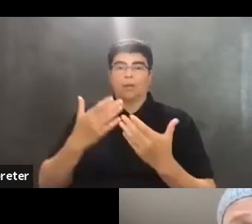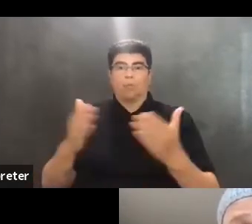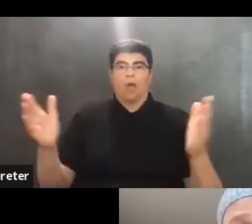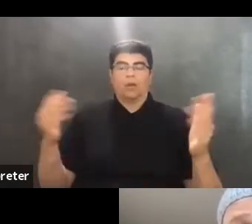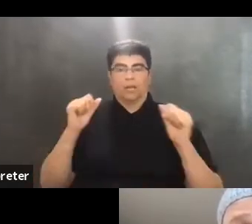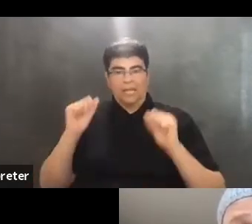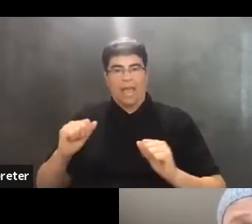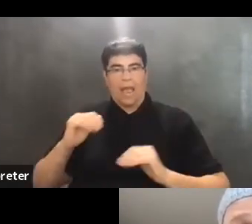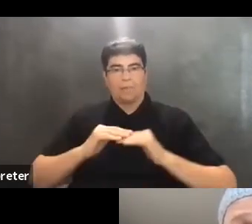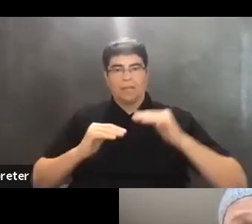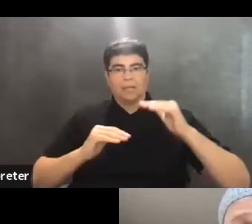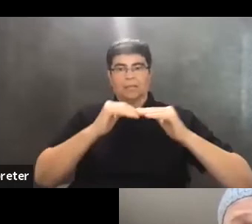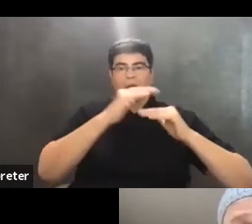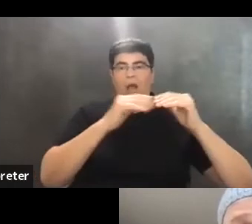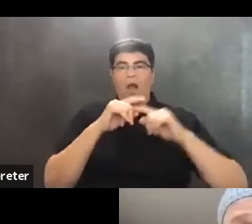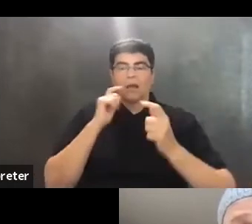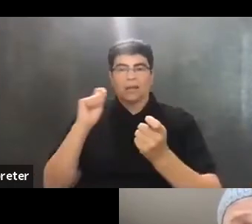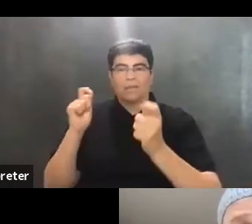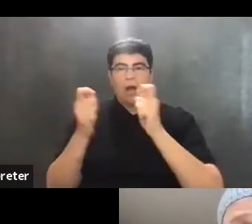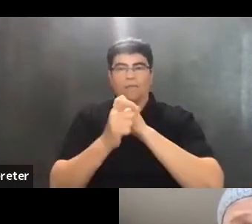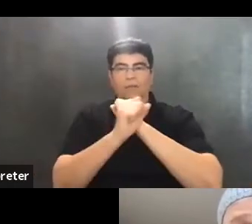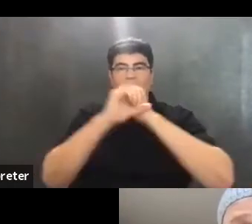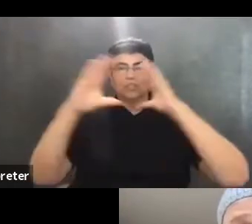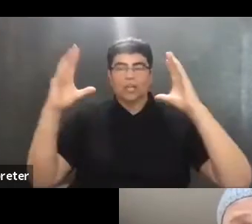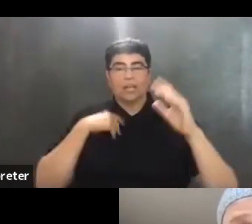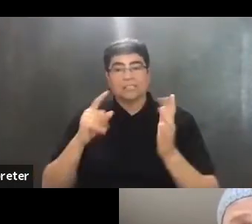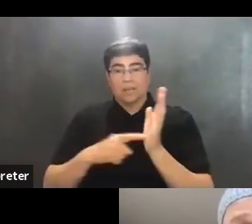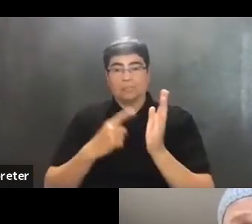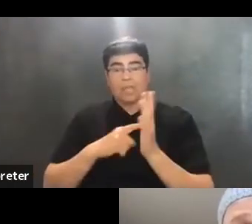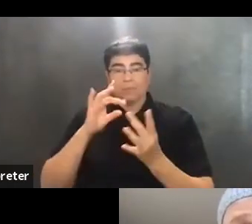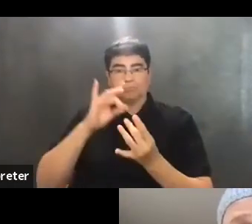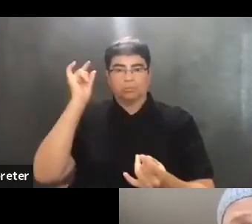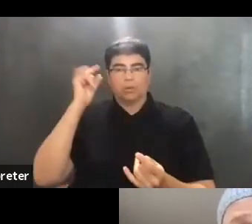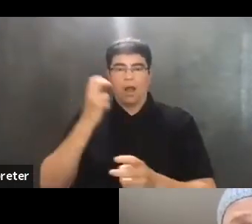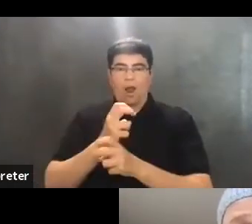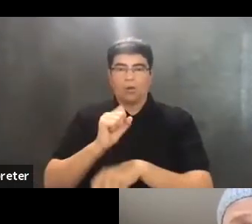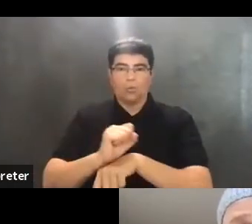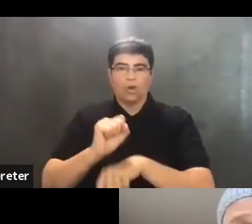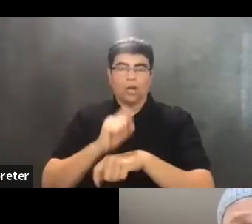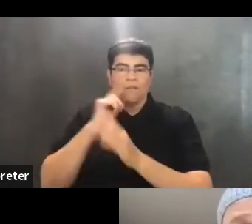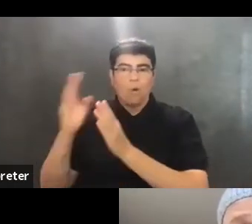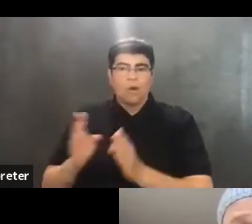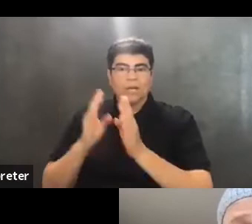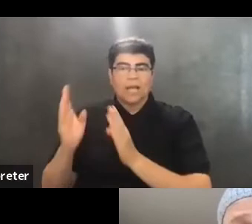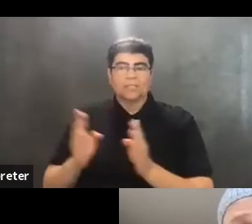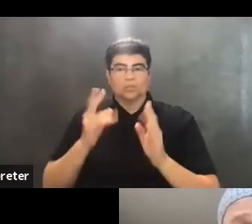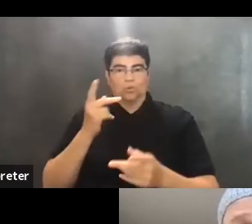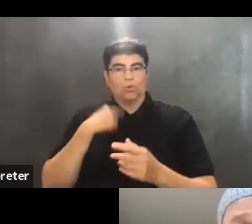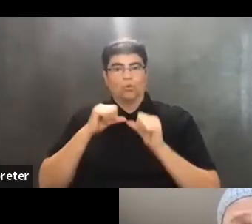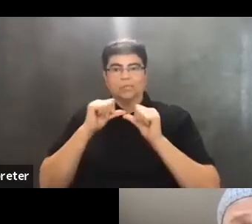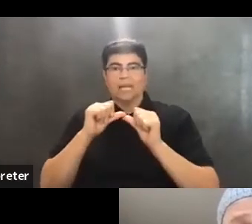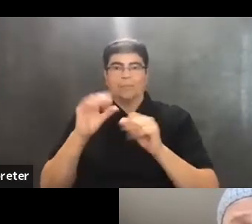on the kind of evolving vision and often invisible hard work of organizers who keep busy